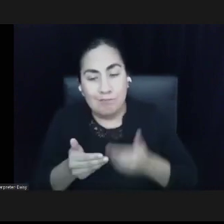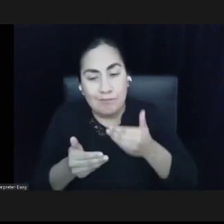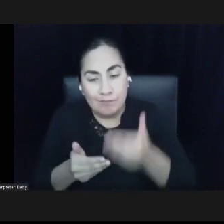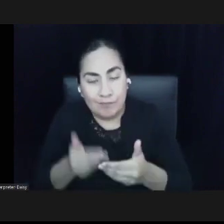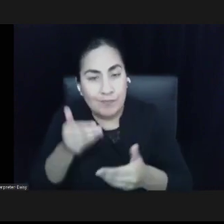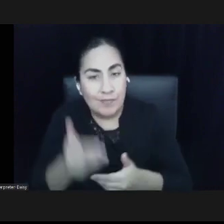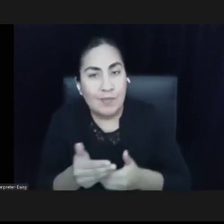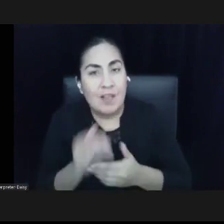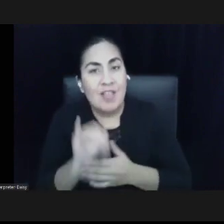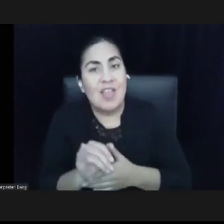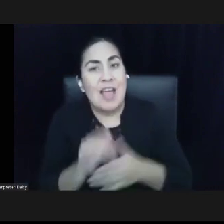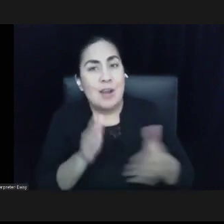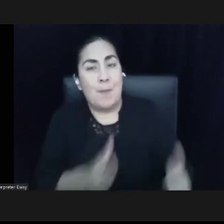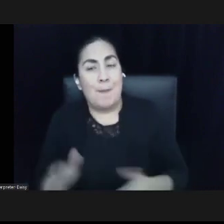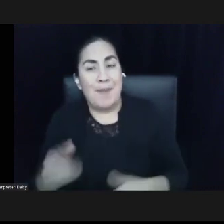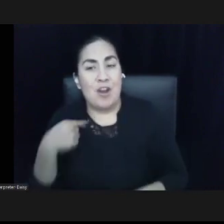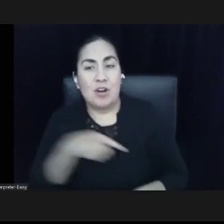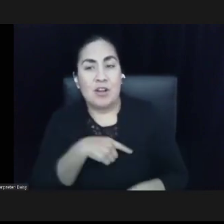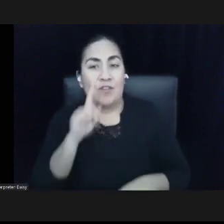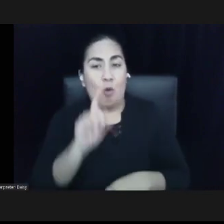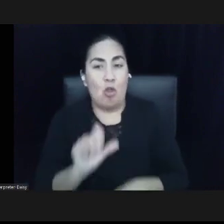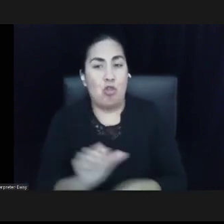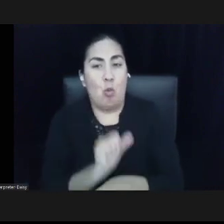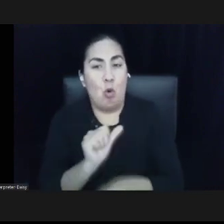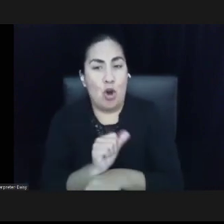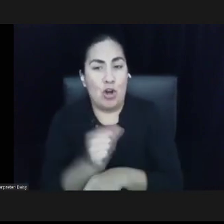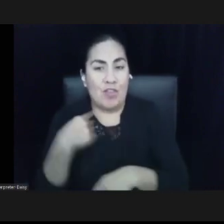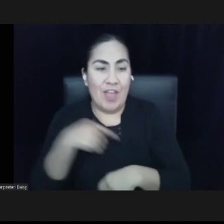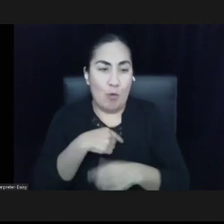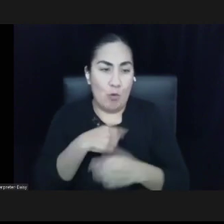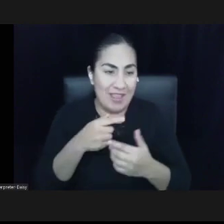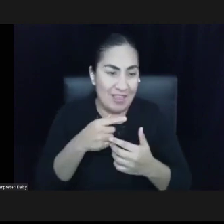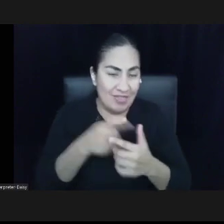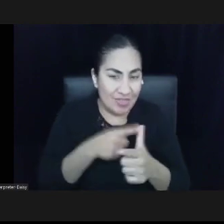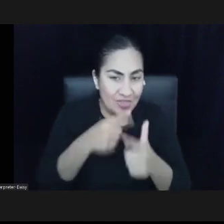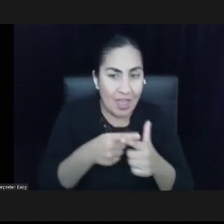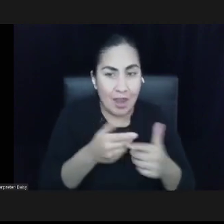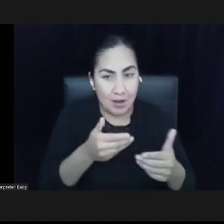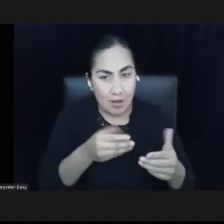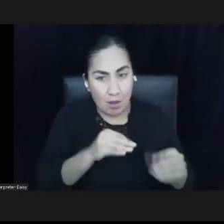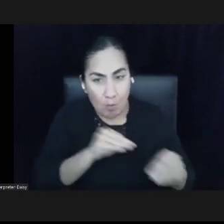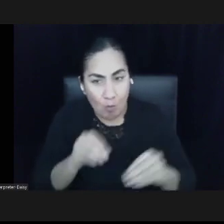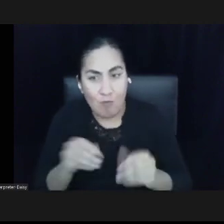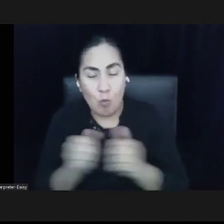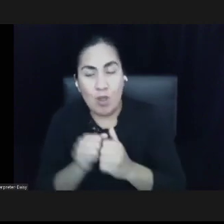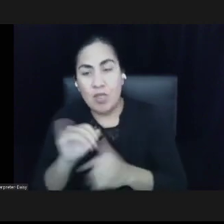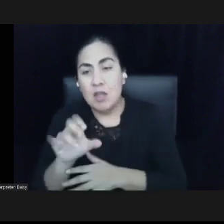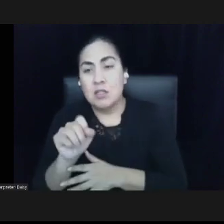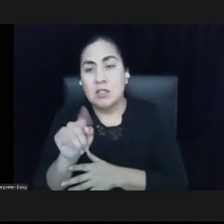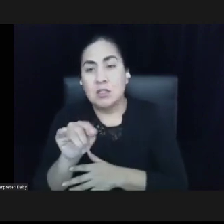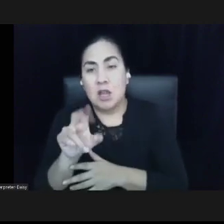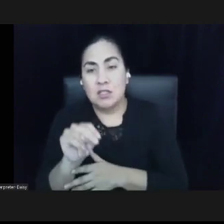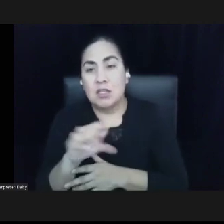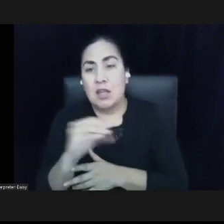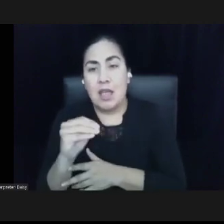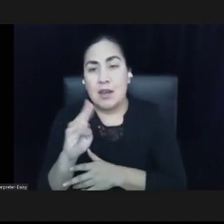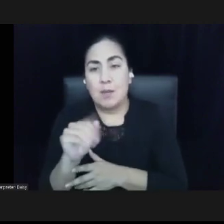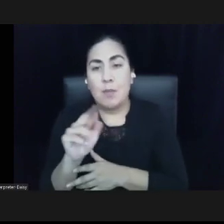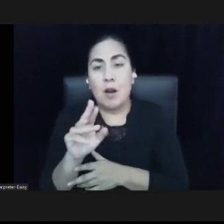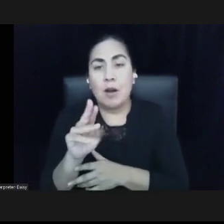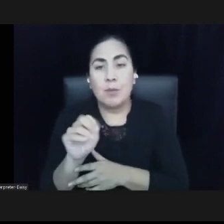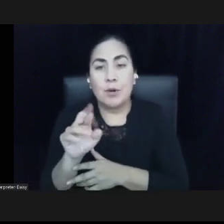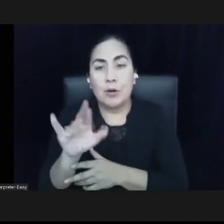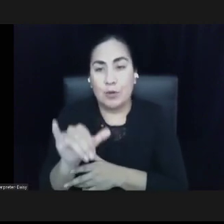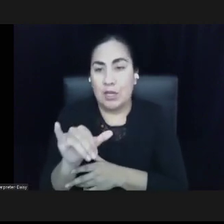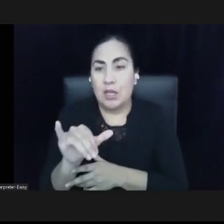sort of prepared us for the work that we then moved into with Justin and Barbary that really sort of